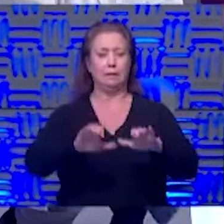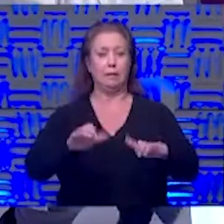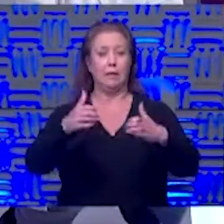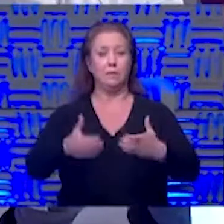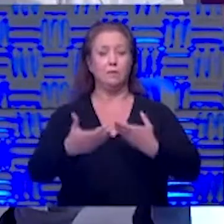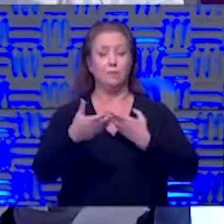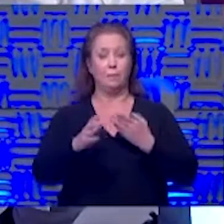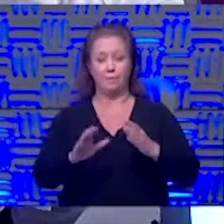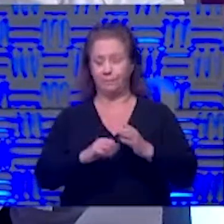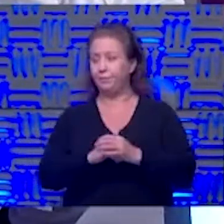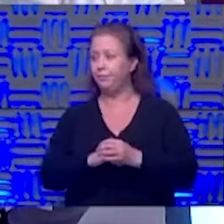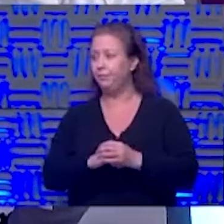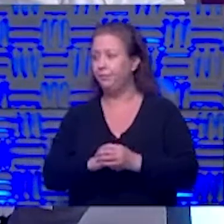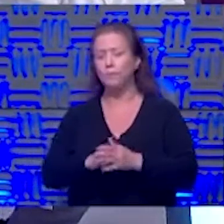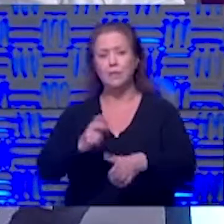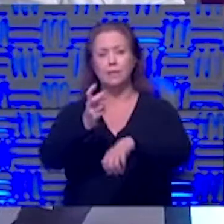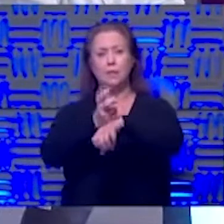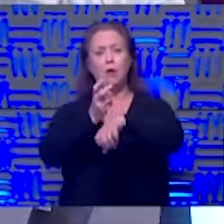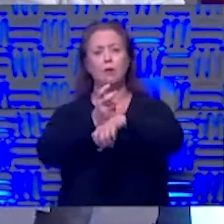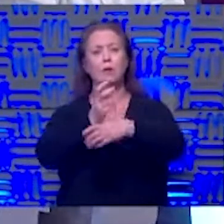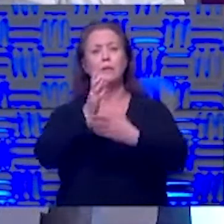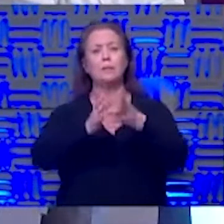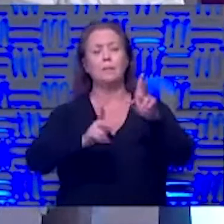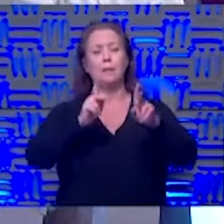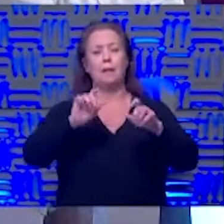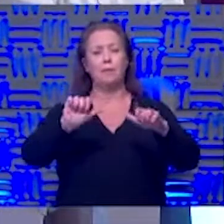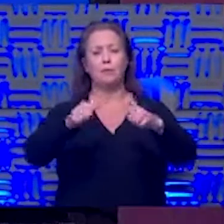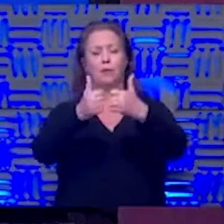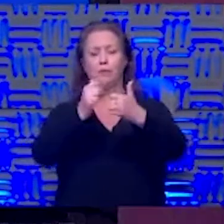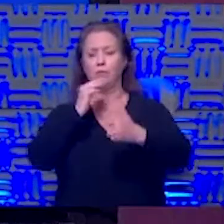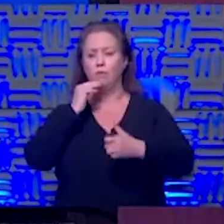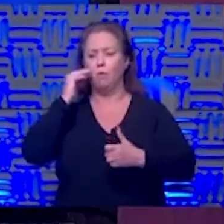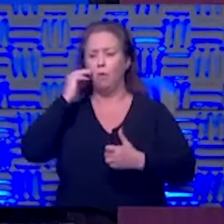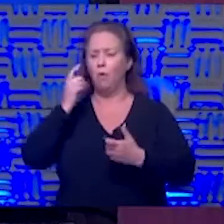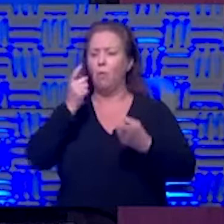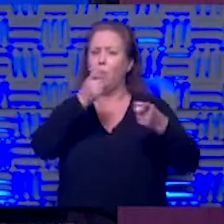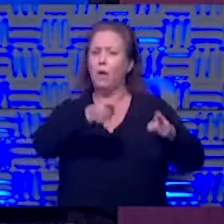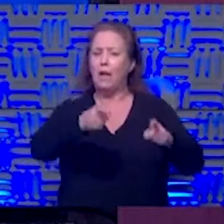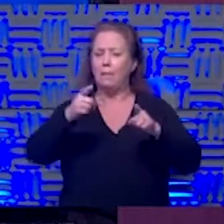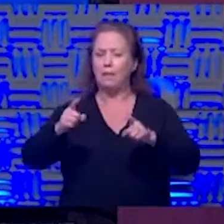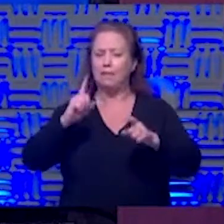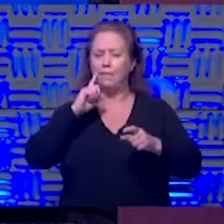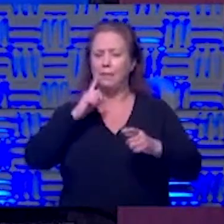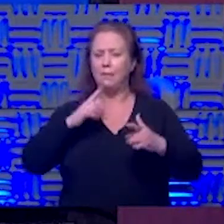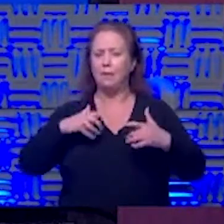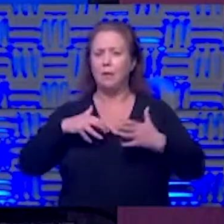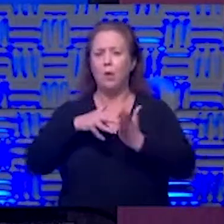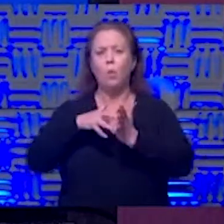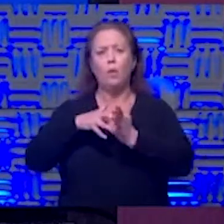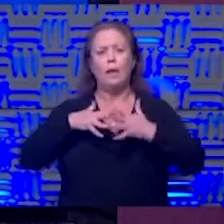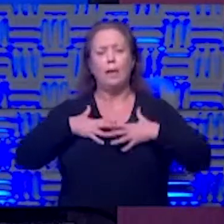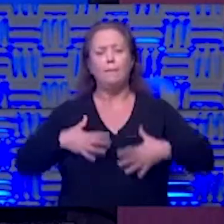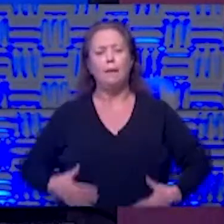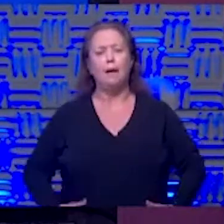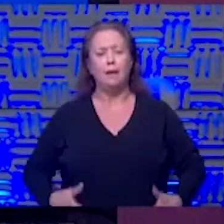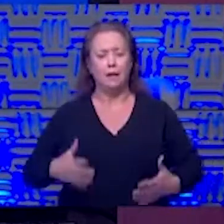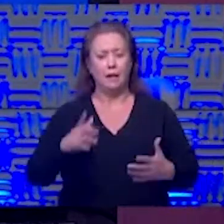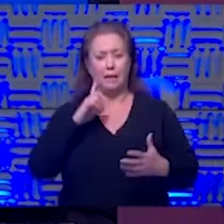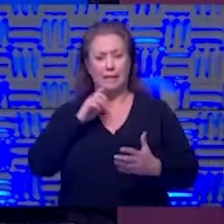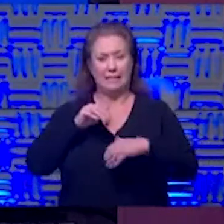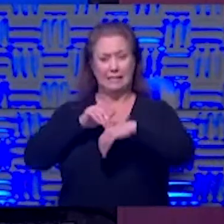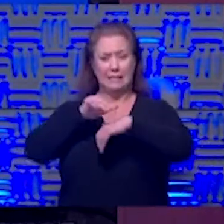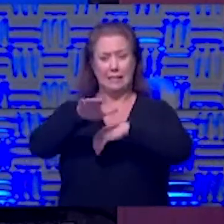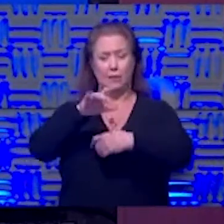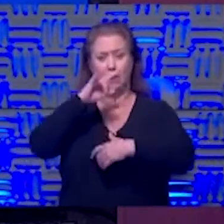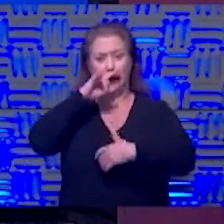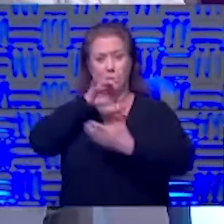you know it's but it's tough because some people have challenges at home what happens if somebody has an immunocompromised person or they're immunocompromised and they send their